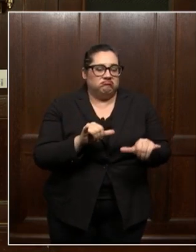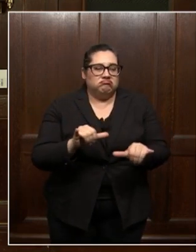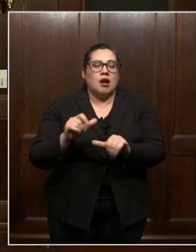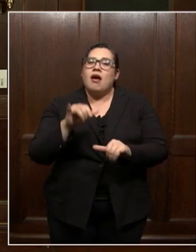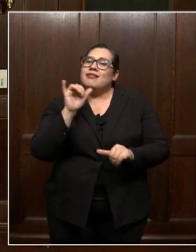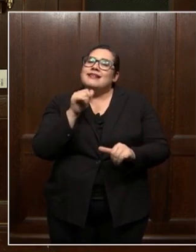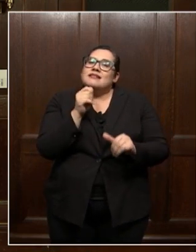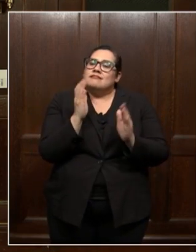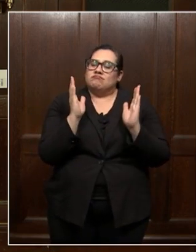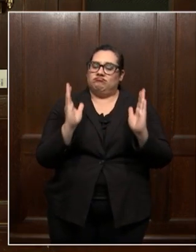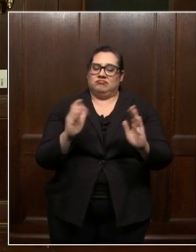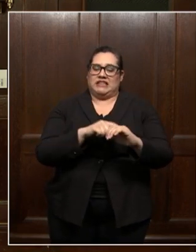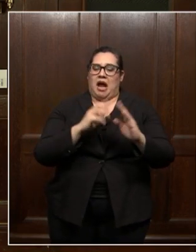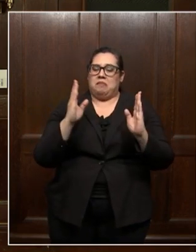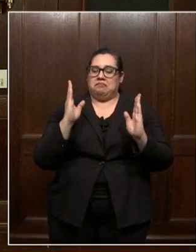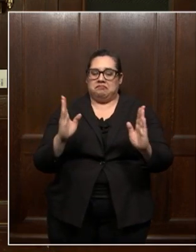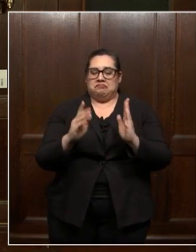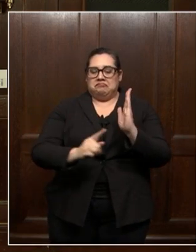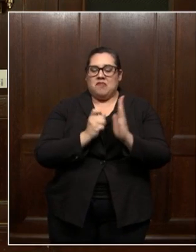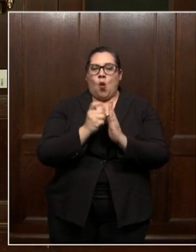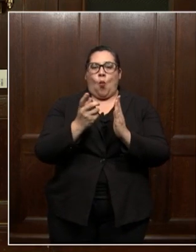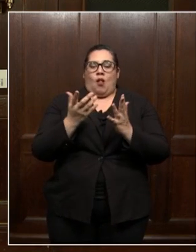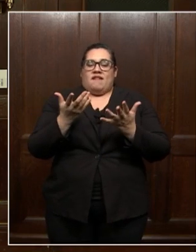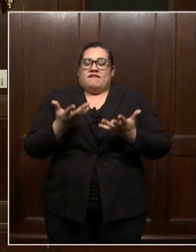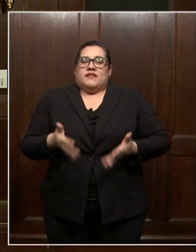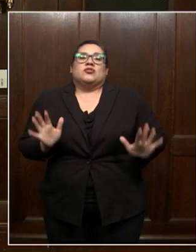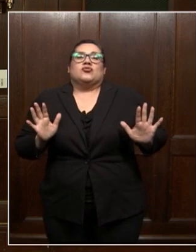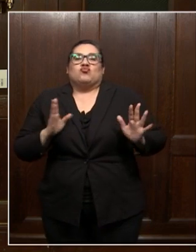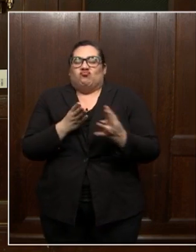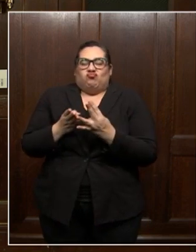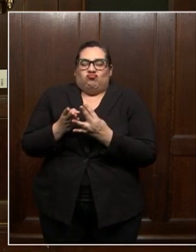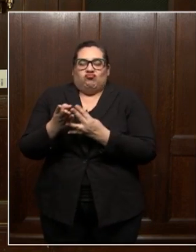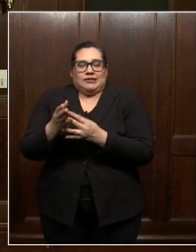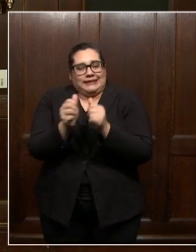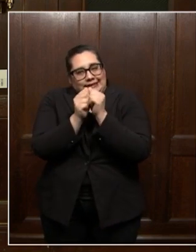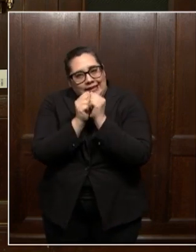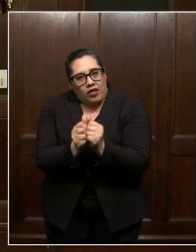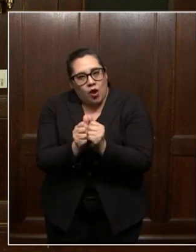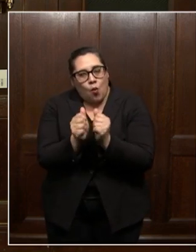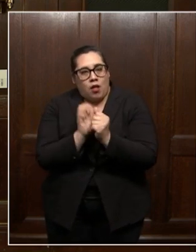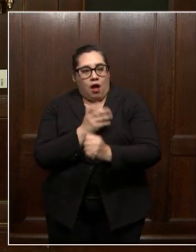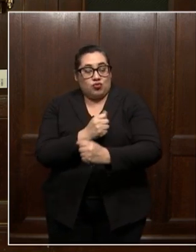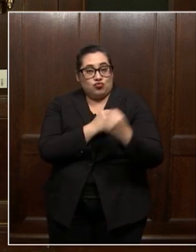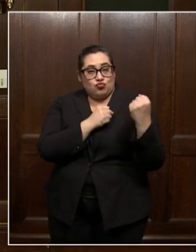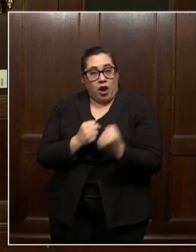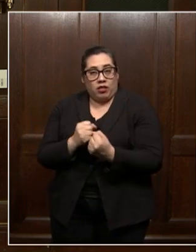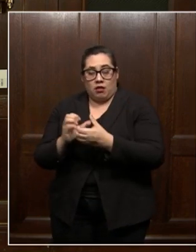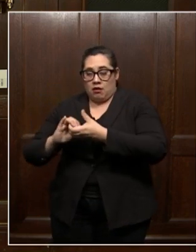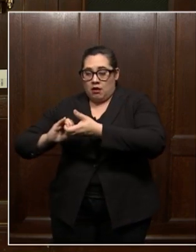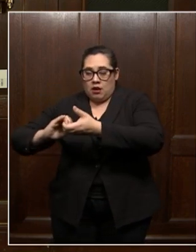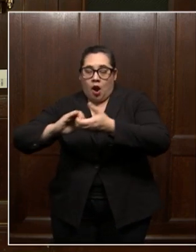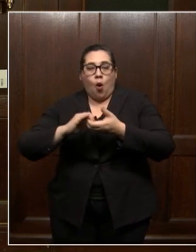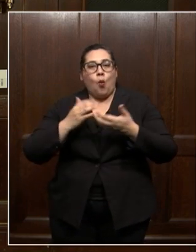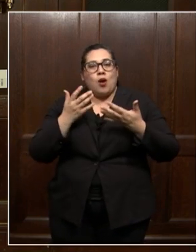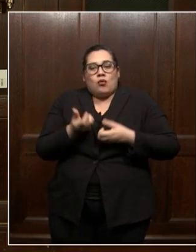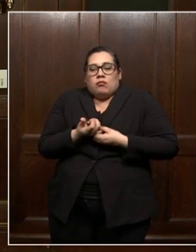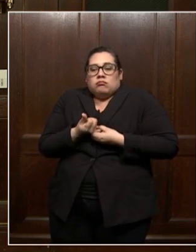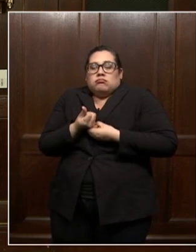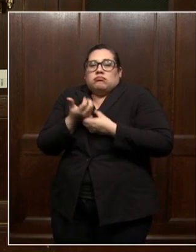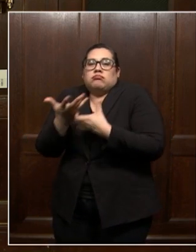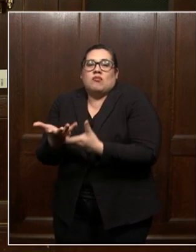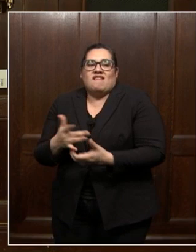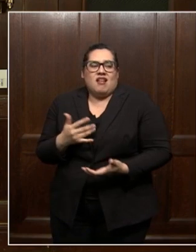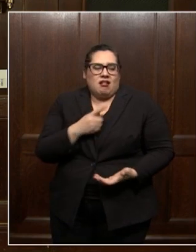time that will pass. And we will pass through it together with the strength that we gather when we give voice to our isolation,